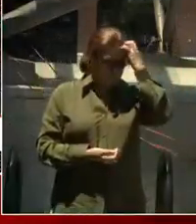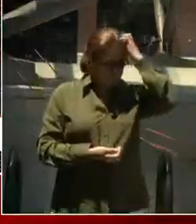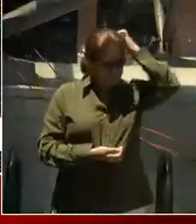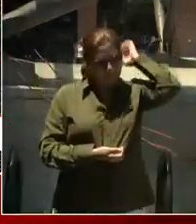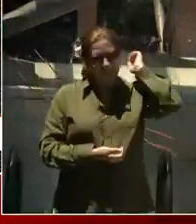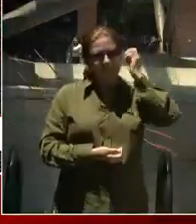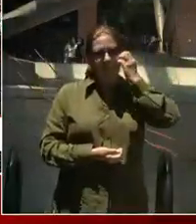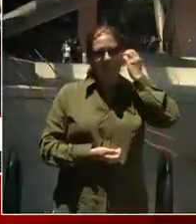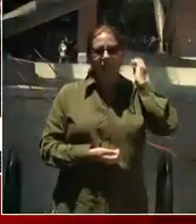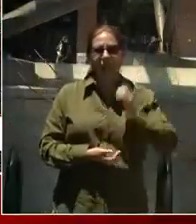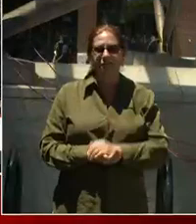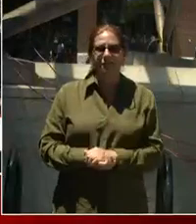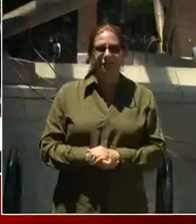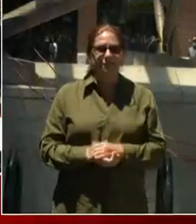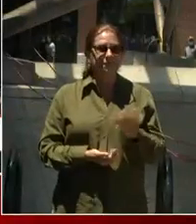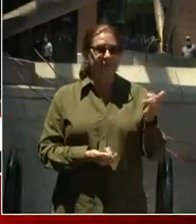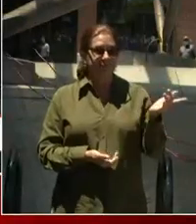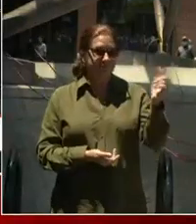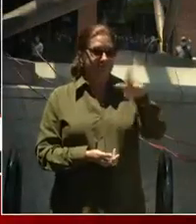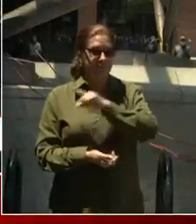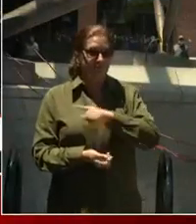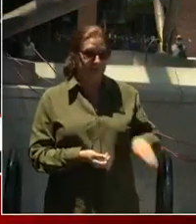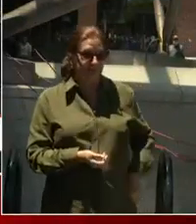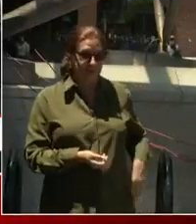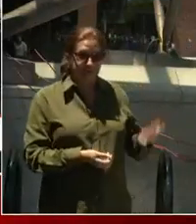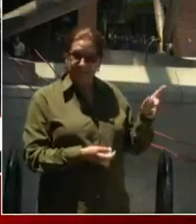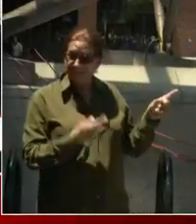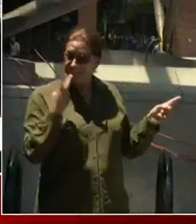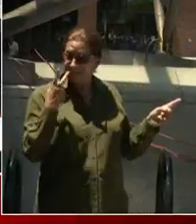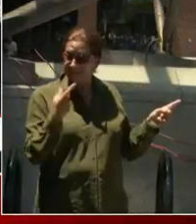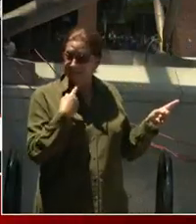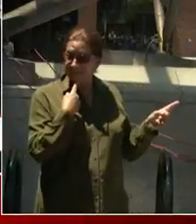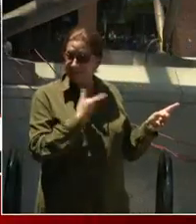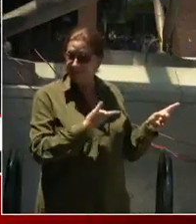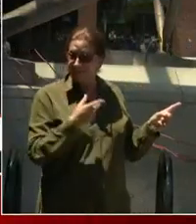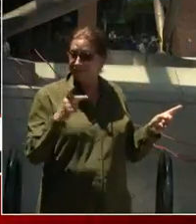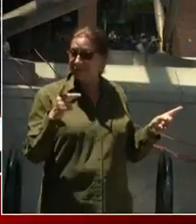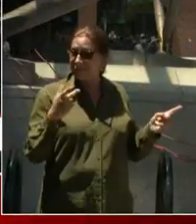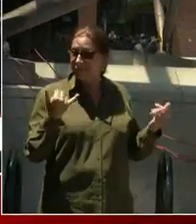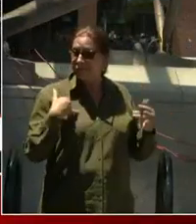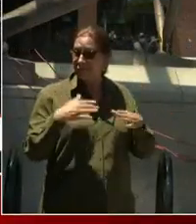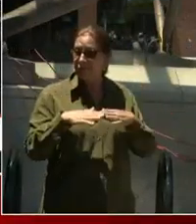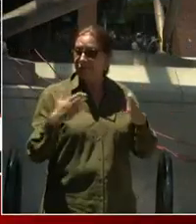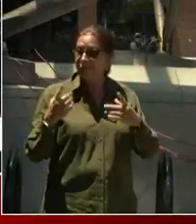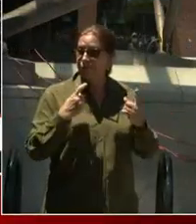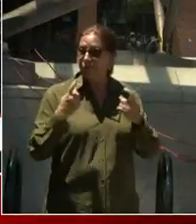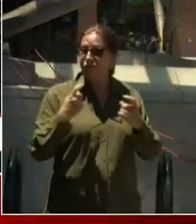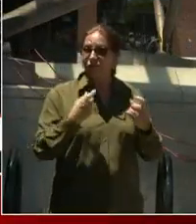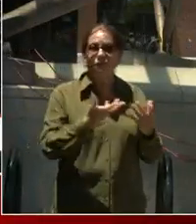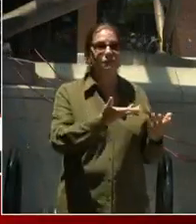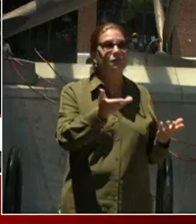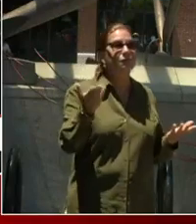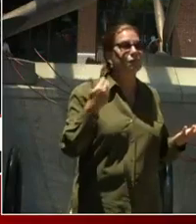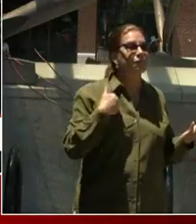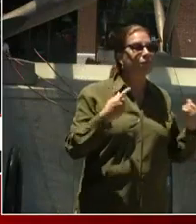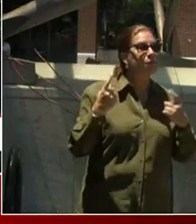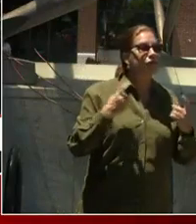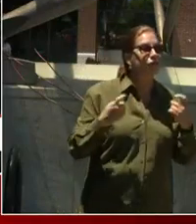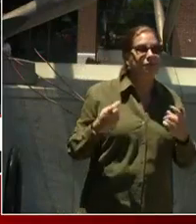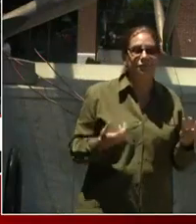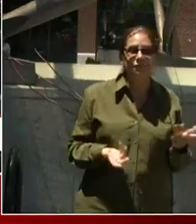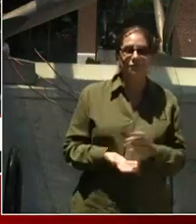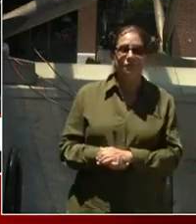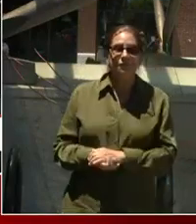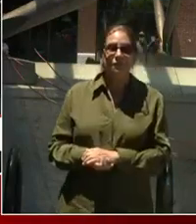Well, you heard it. D.C. is open. Any questions? Any questions from the press? Press questions? One second? One